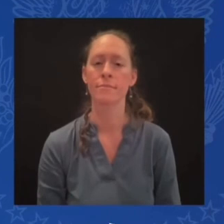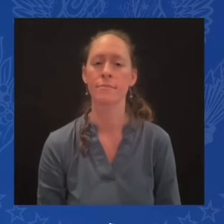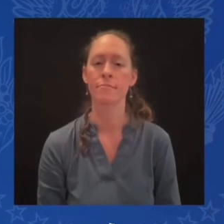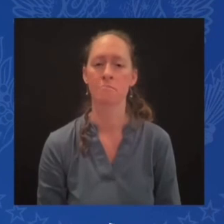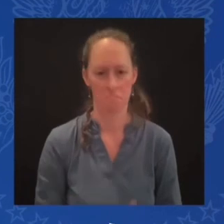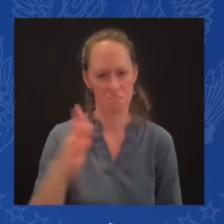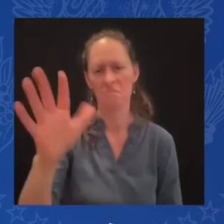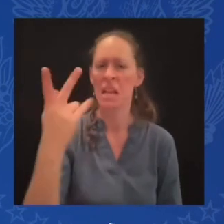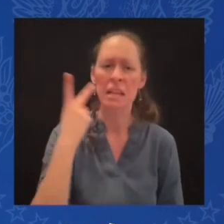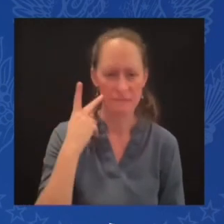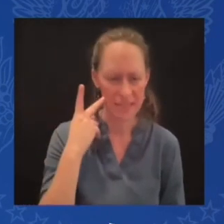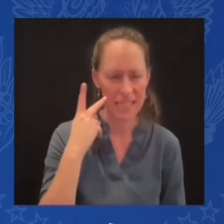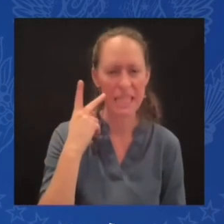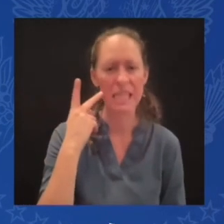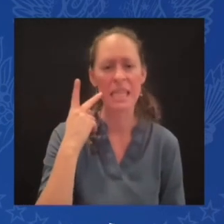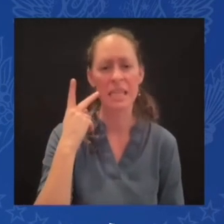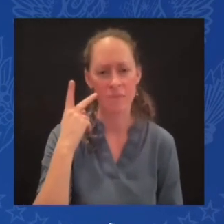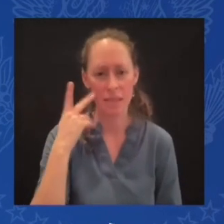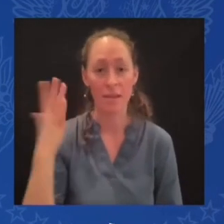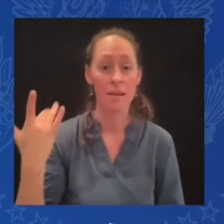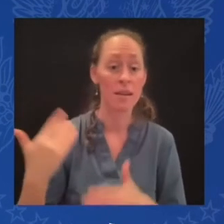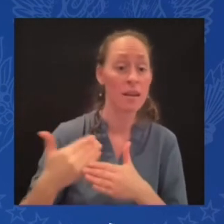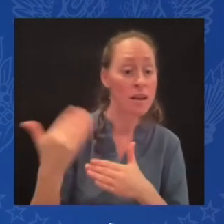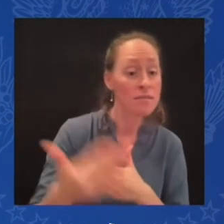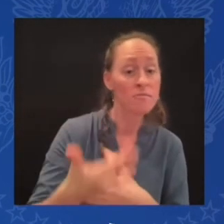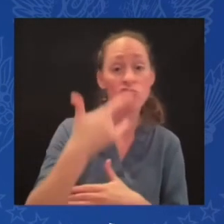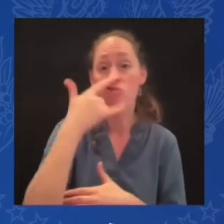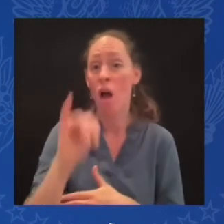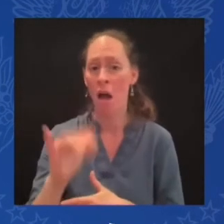Next question goes to President Niinistö, please.